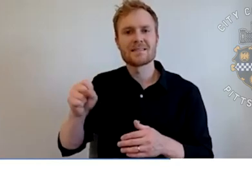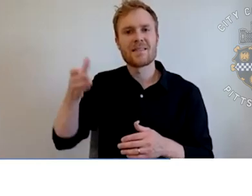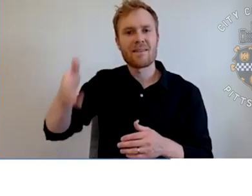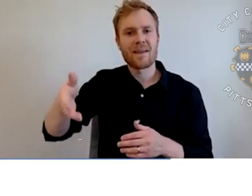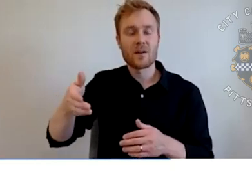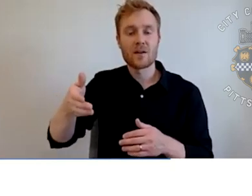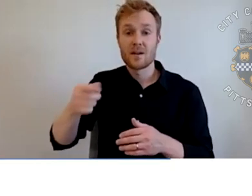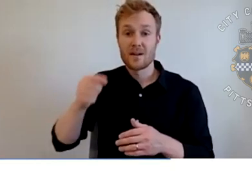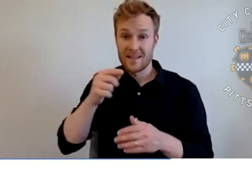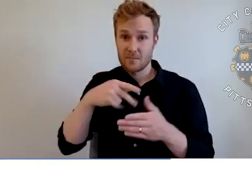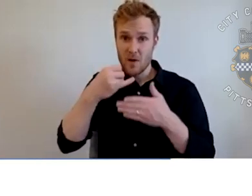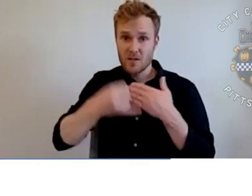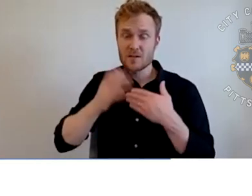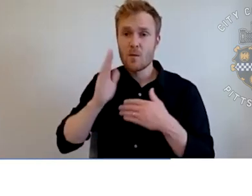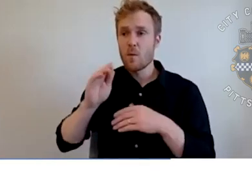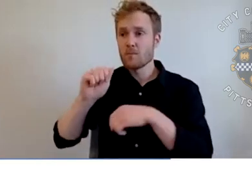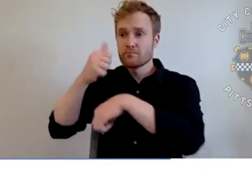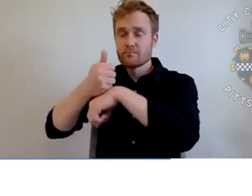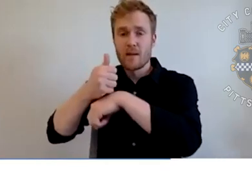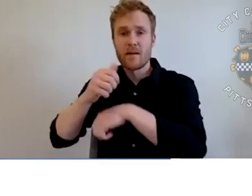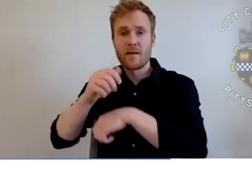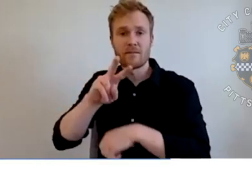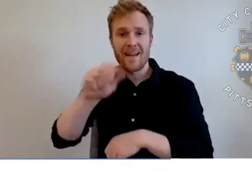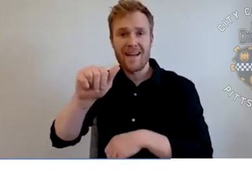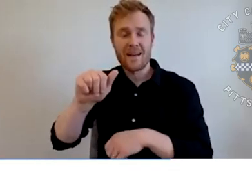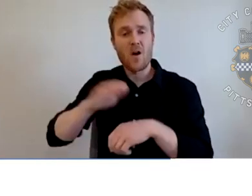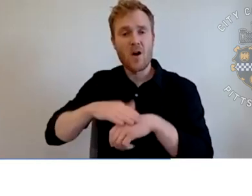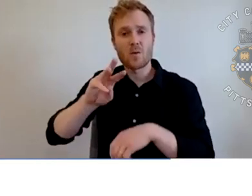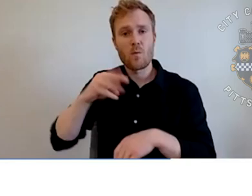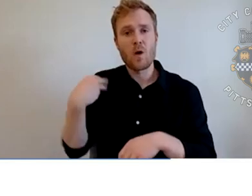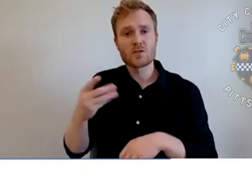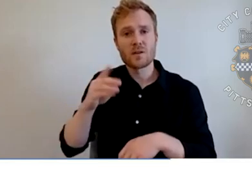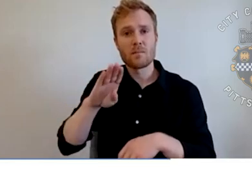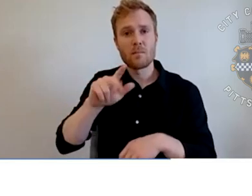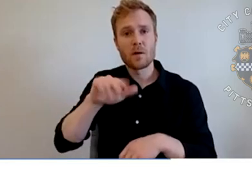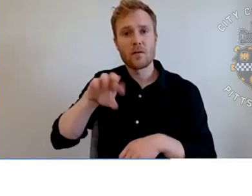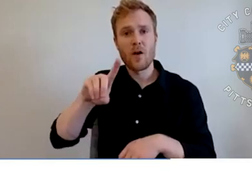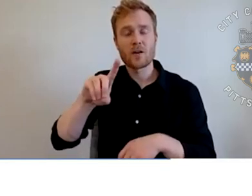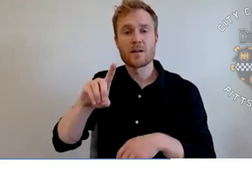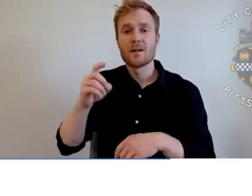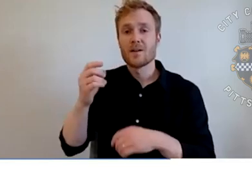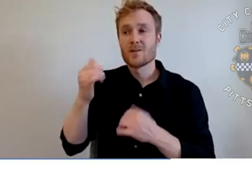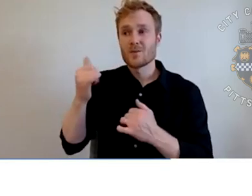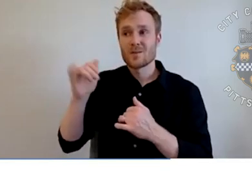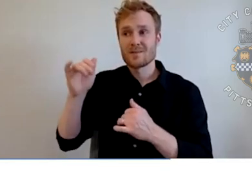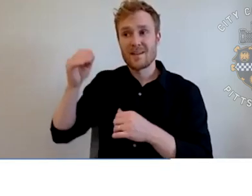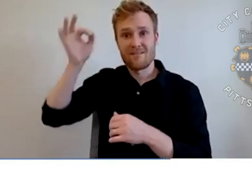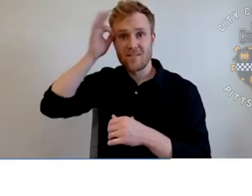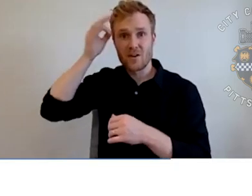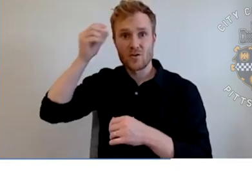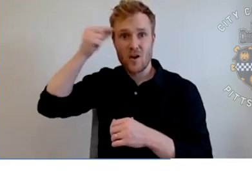on Washington Boulevard, which was formerly owned by the federal government. So most of the money is to really review the